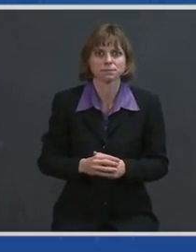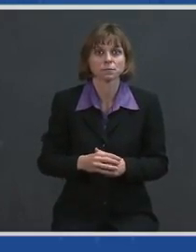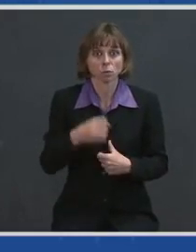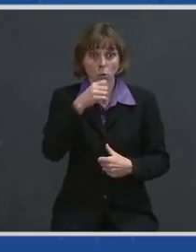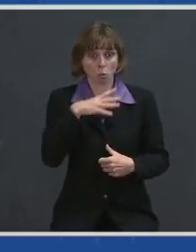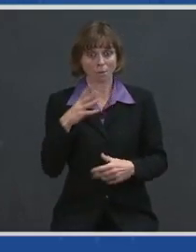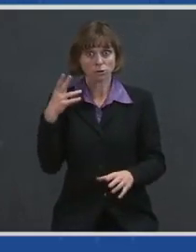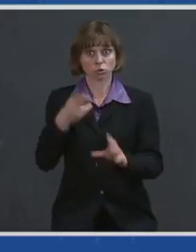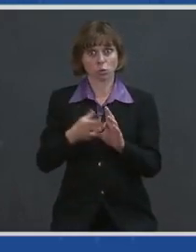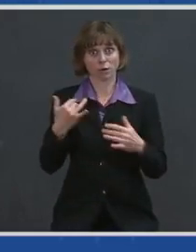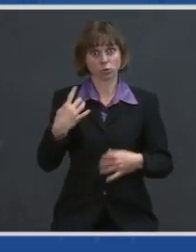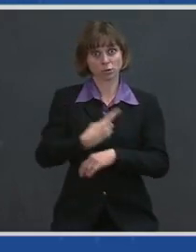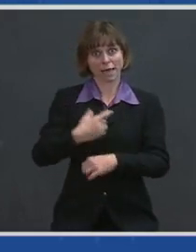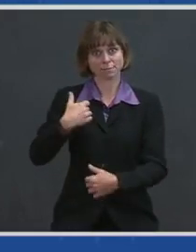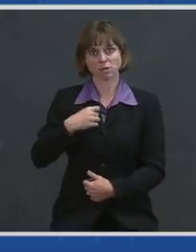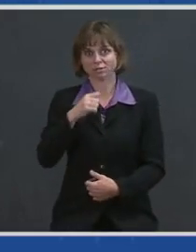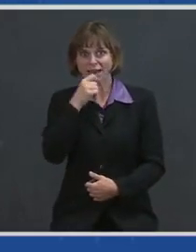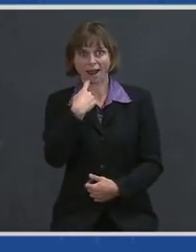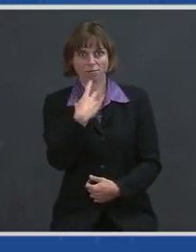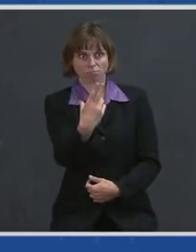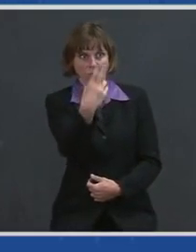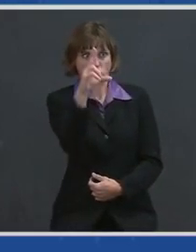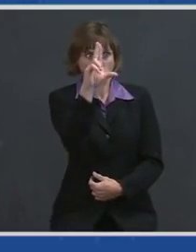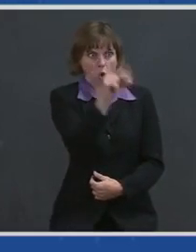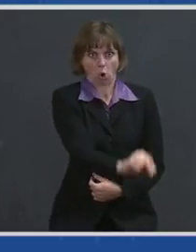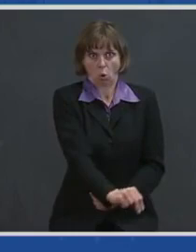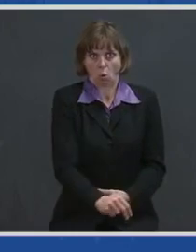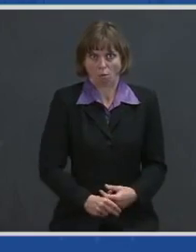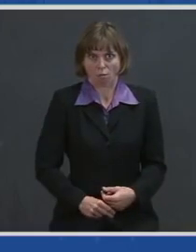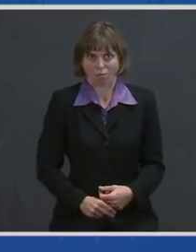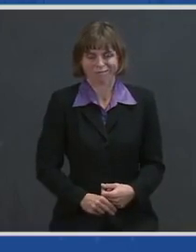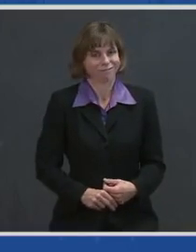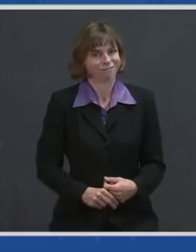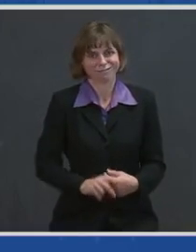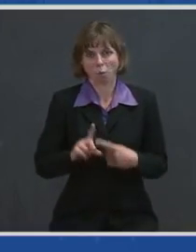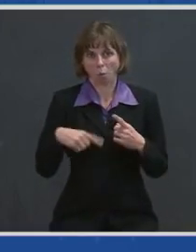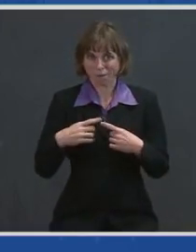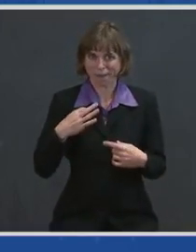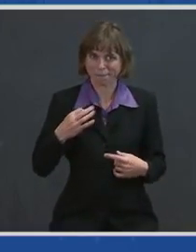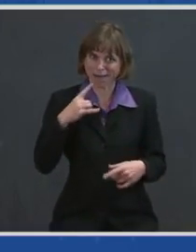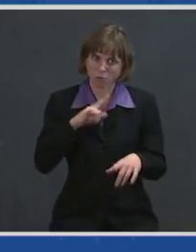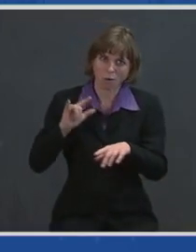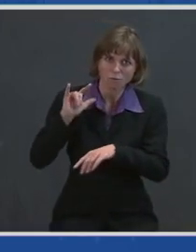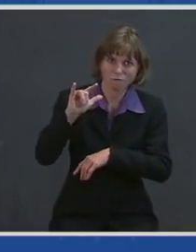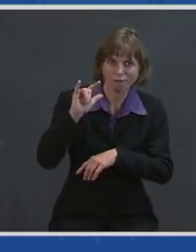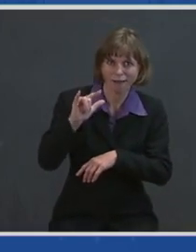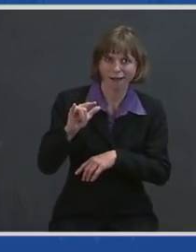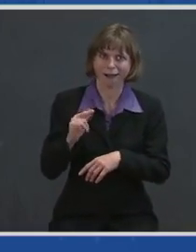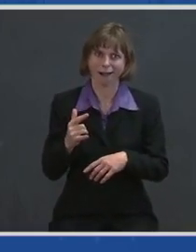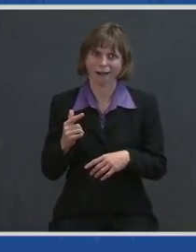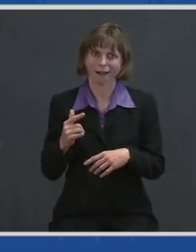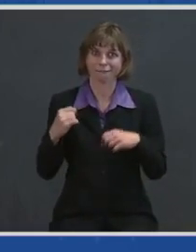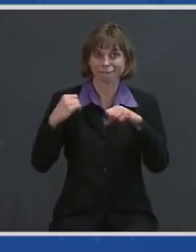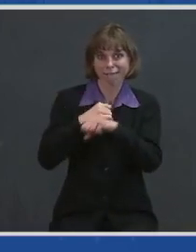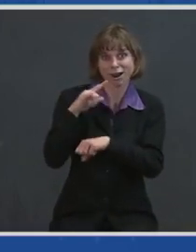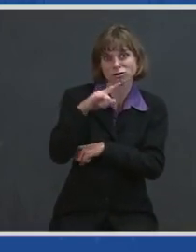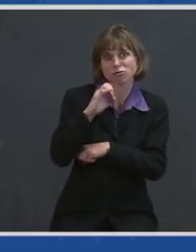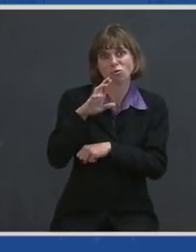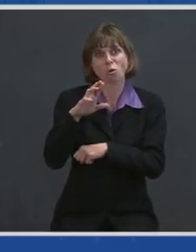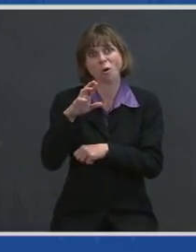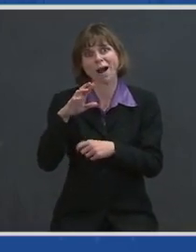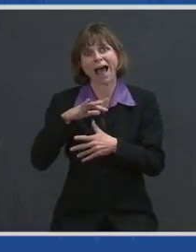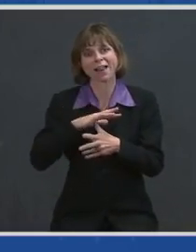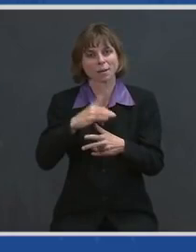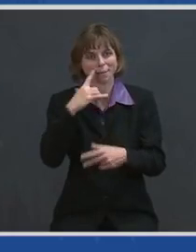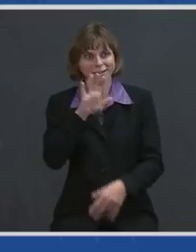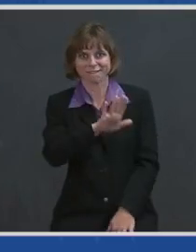aren't told no when they apply to fly fighter jets or attack helicopters just because of their